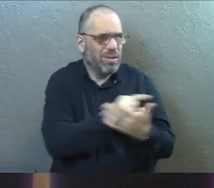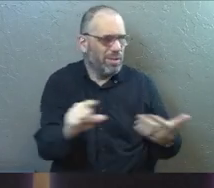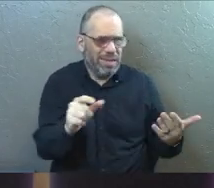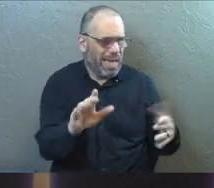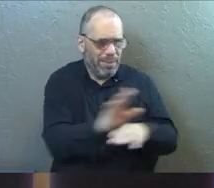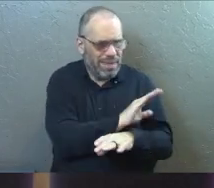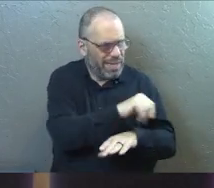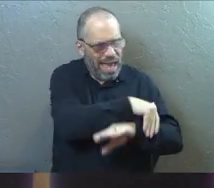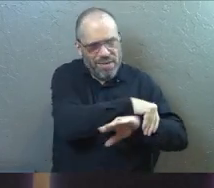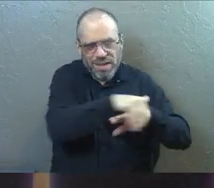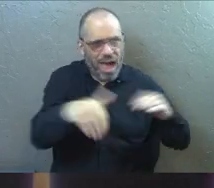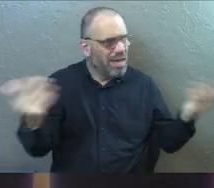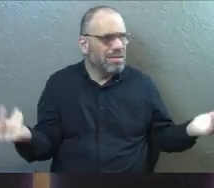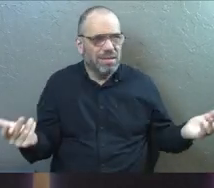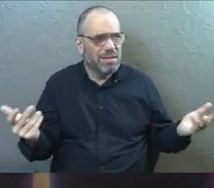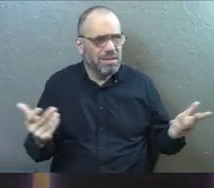available.